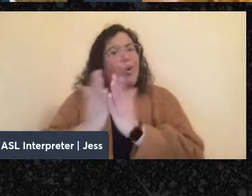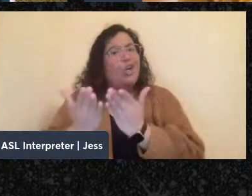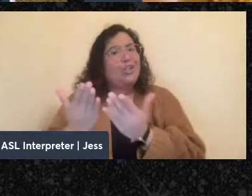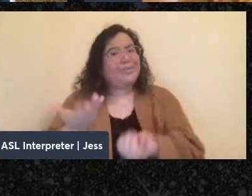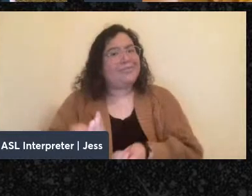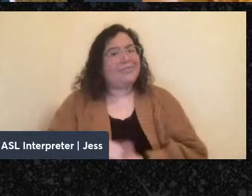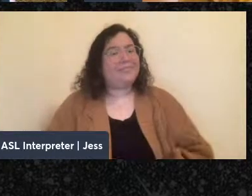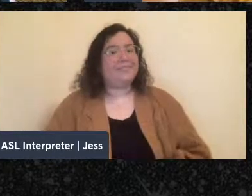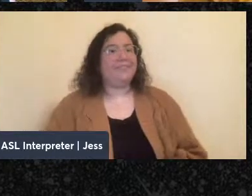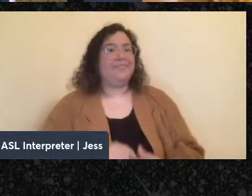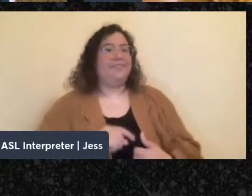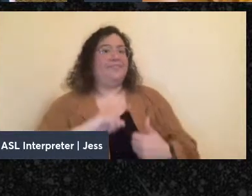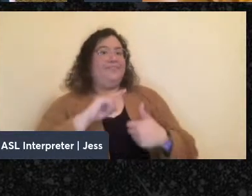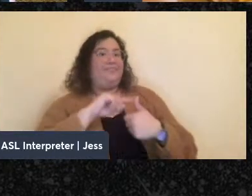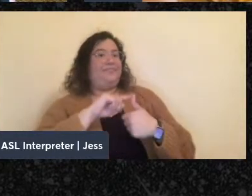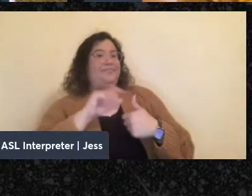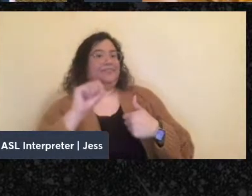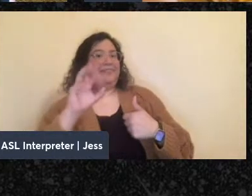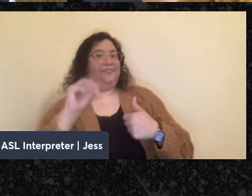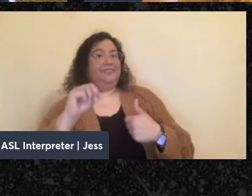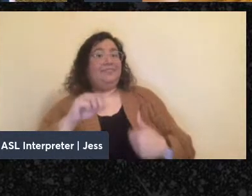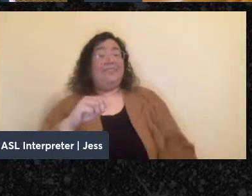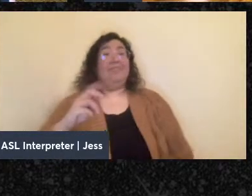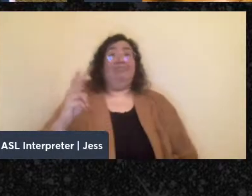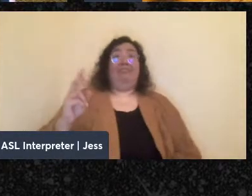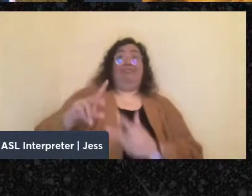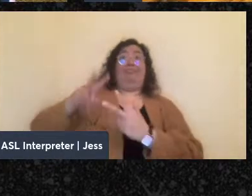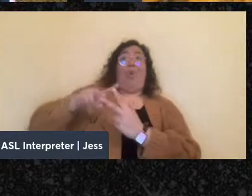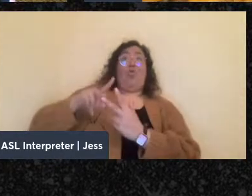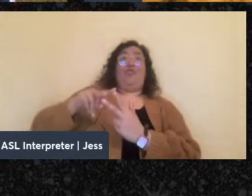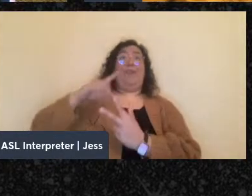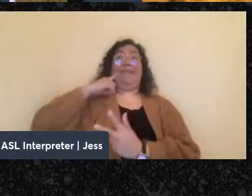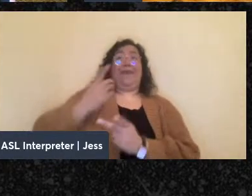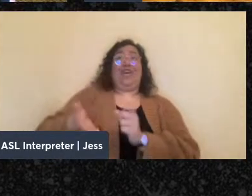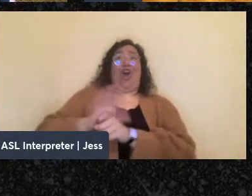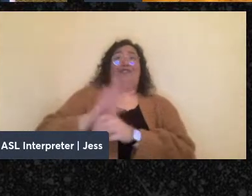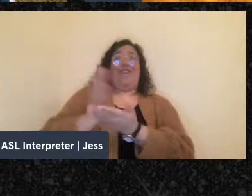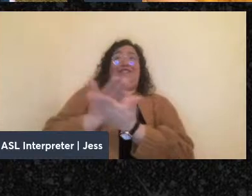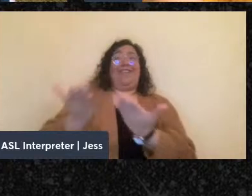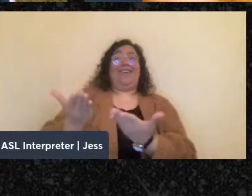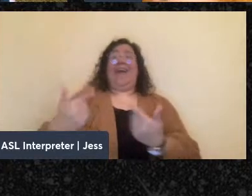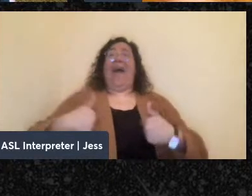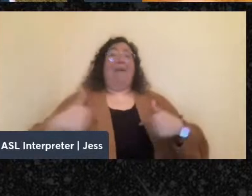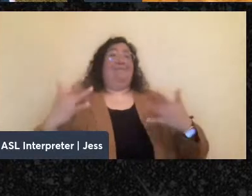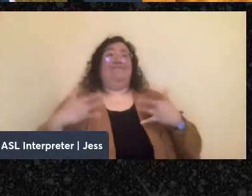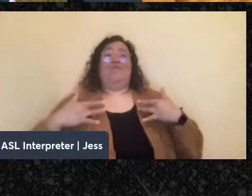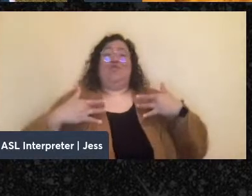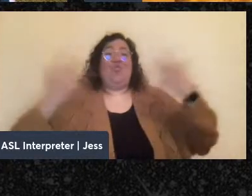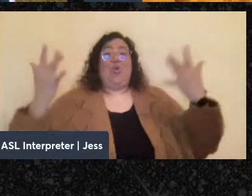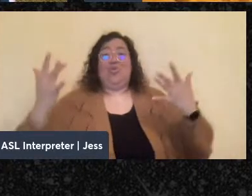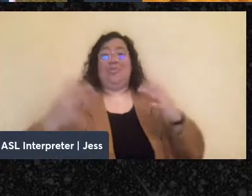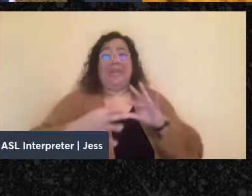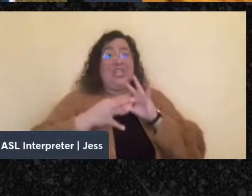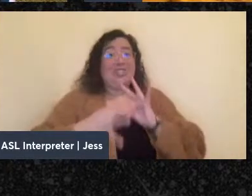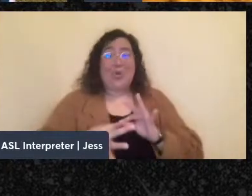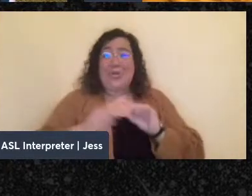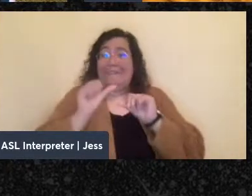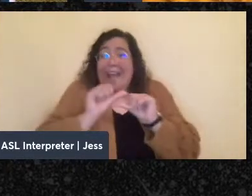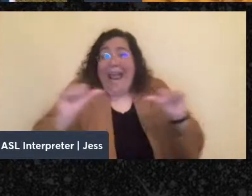I mean, I think the editors pretty much covered it. I'm just thrilled to be associated with this book in any way.